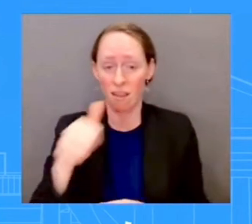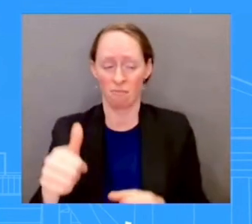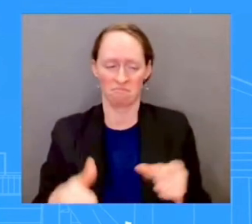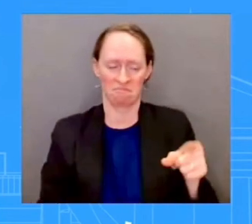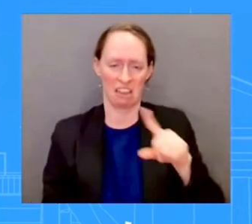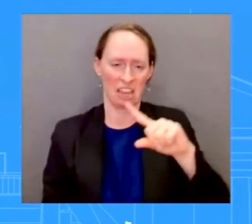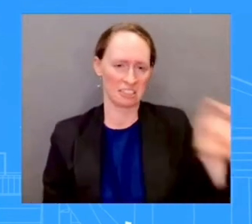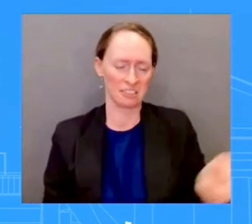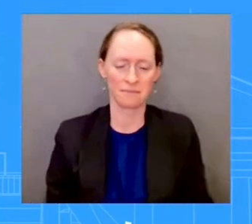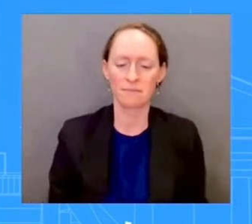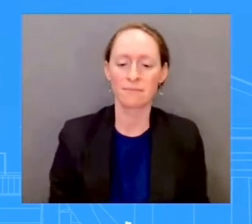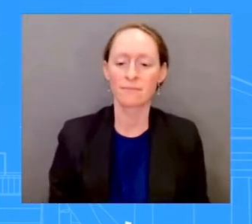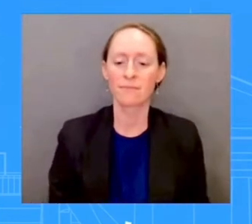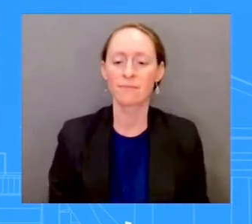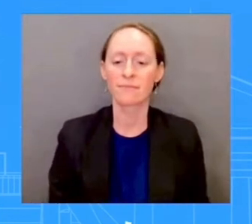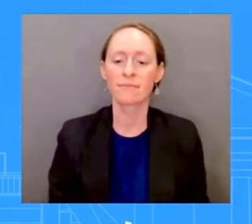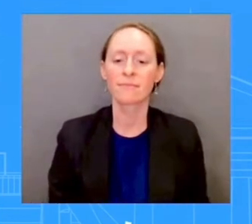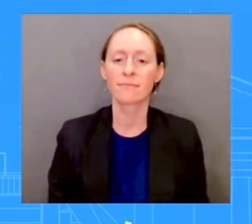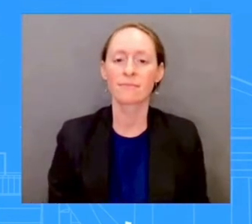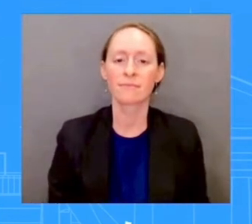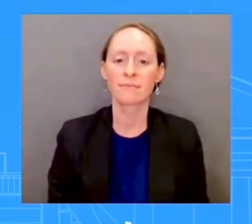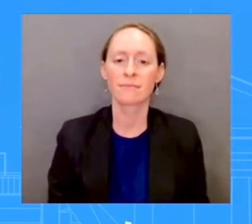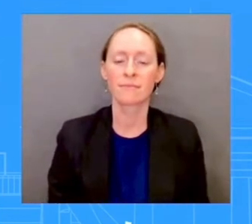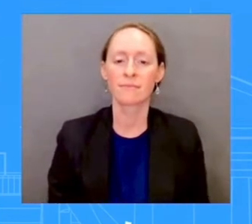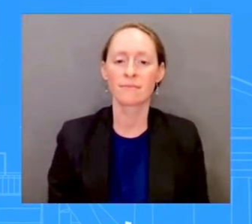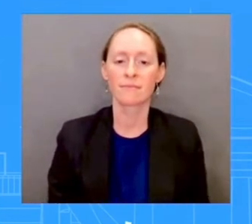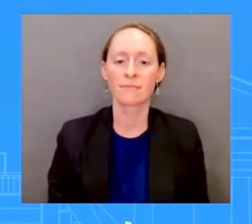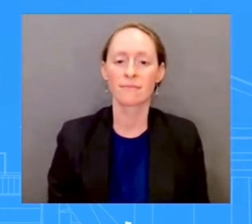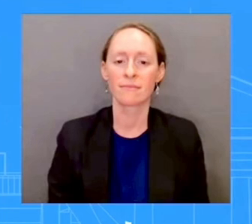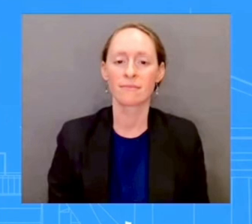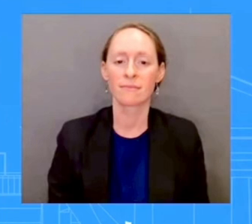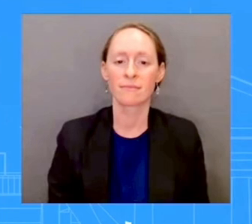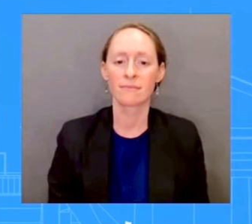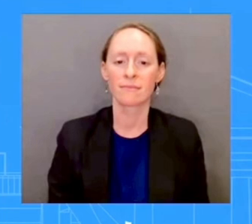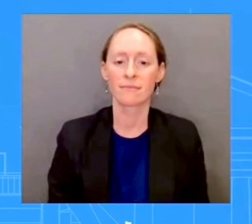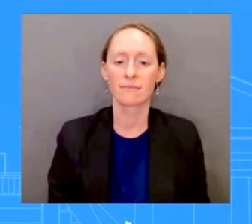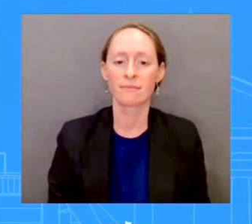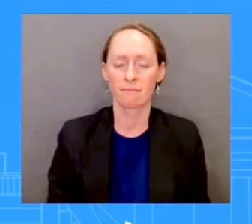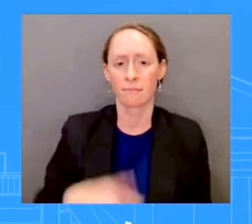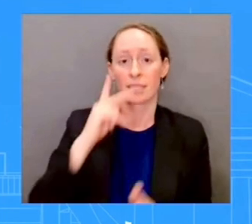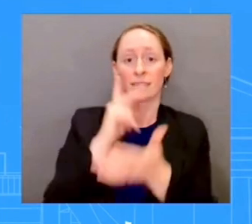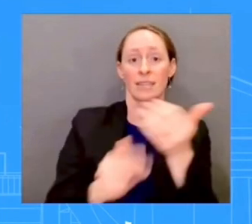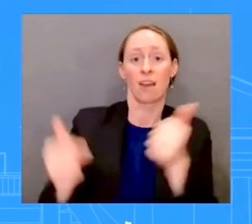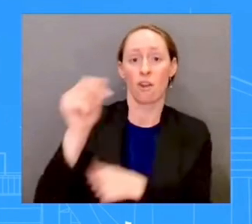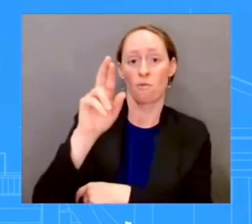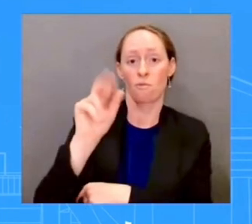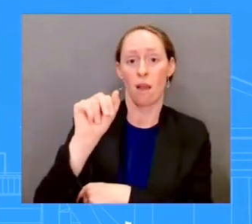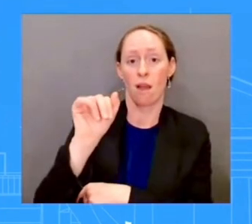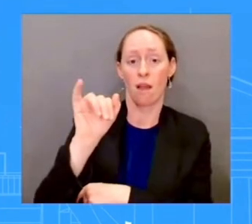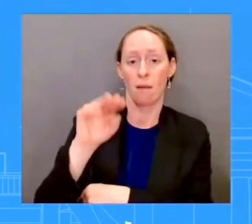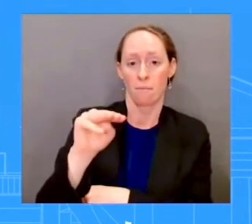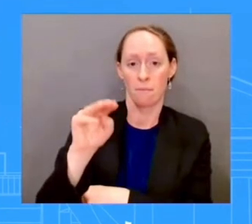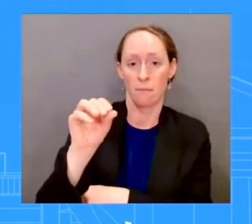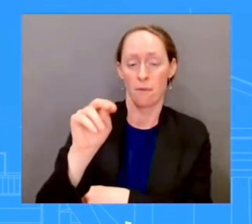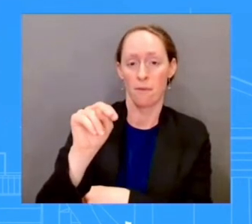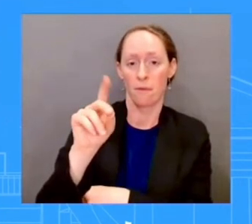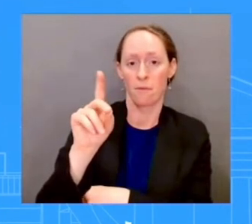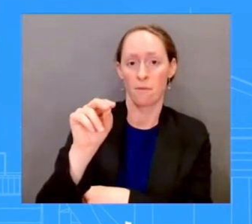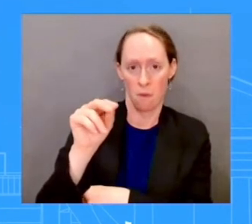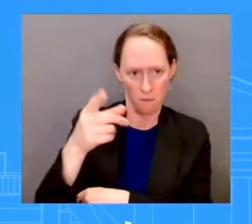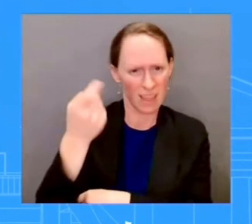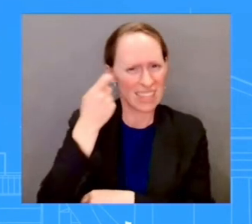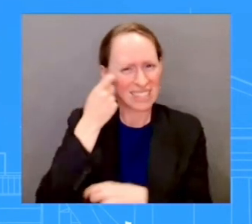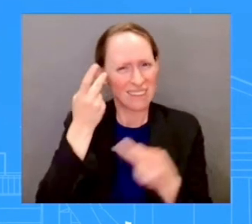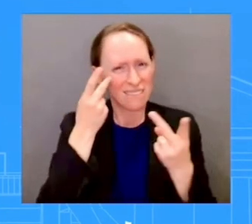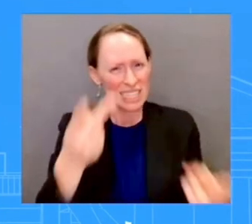a longish trip there. She's in multiple cities and spoke multiple times. I know you were asked about this